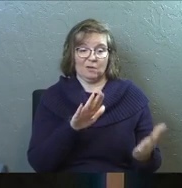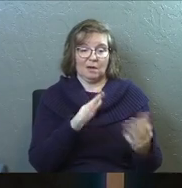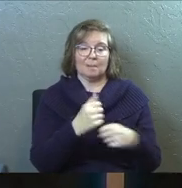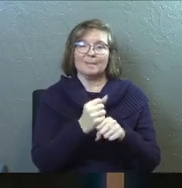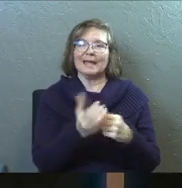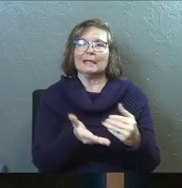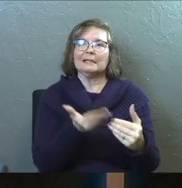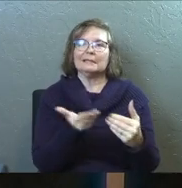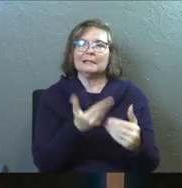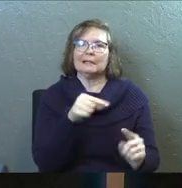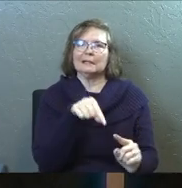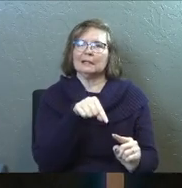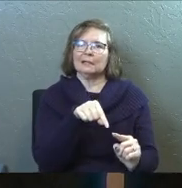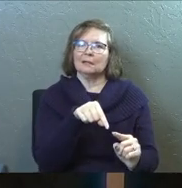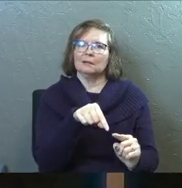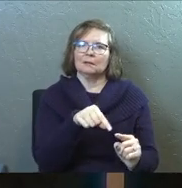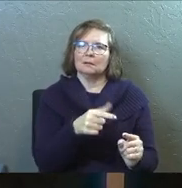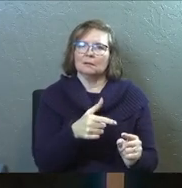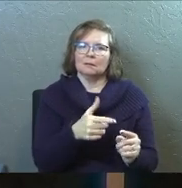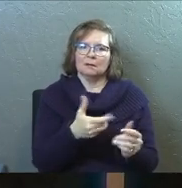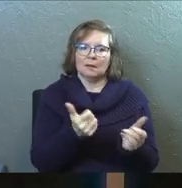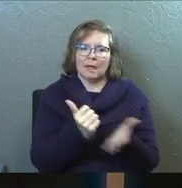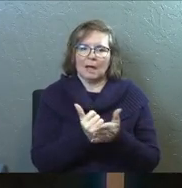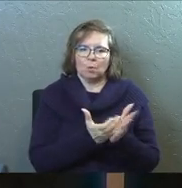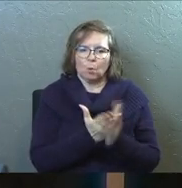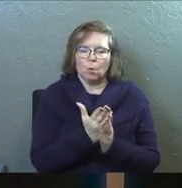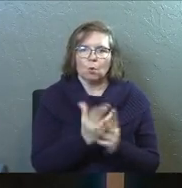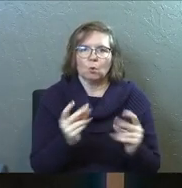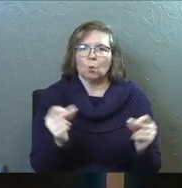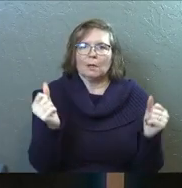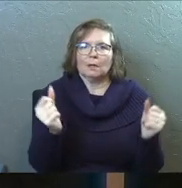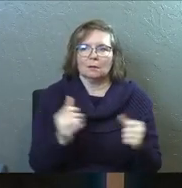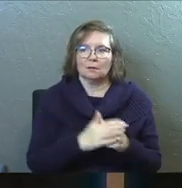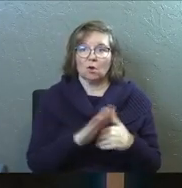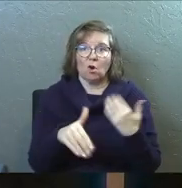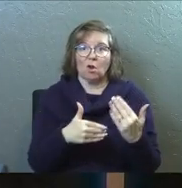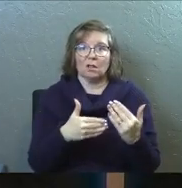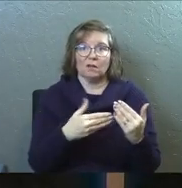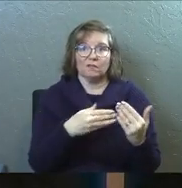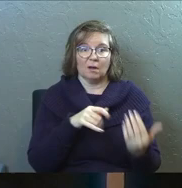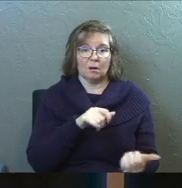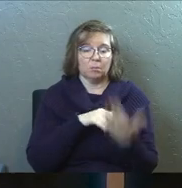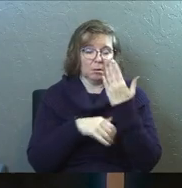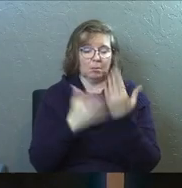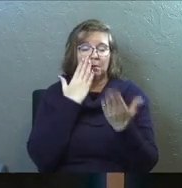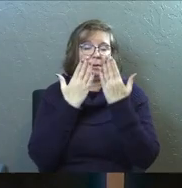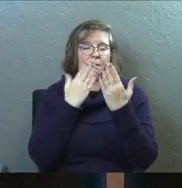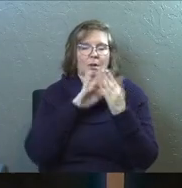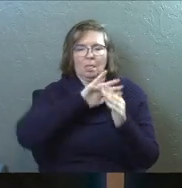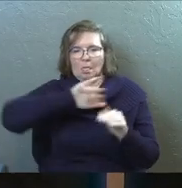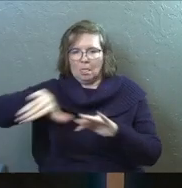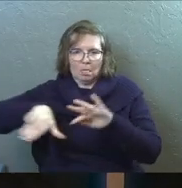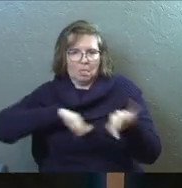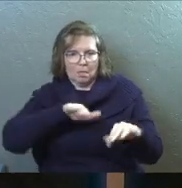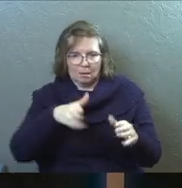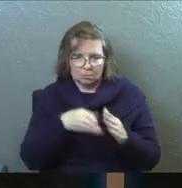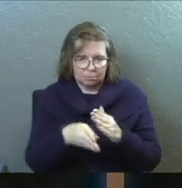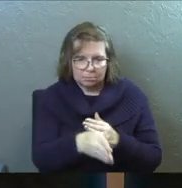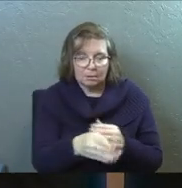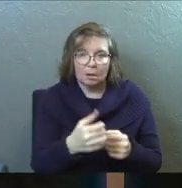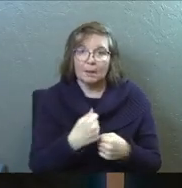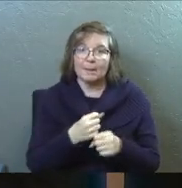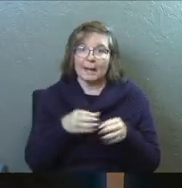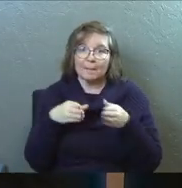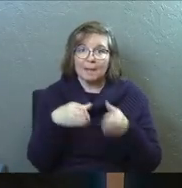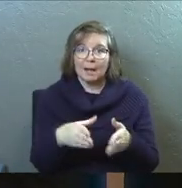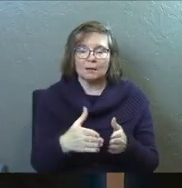make it easy. God, would you help me to get through it quickly? God, would you take all the obstacles away? God, would you make a path? And I